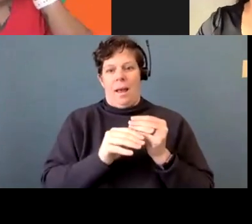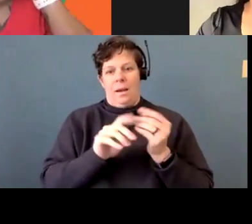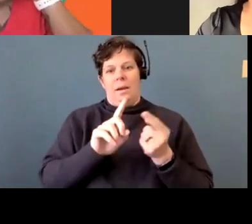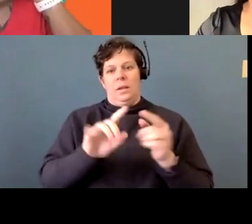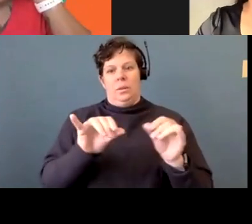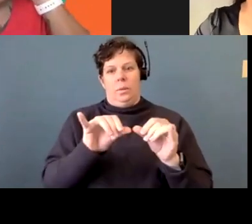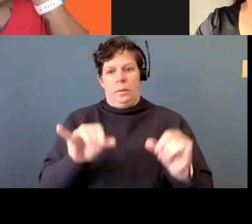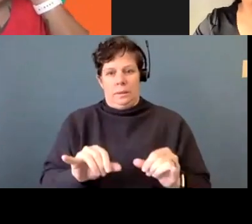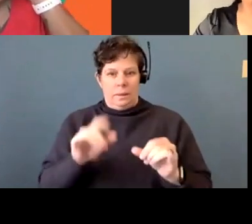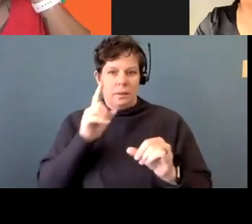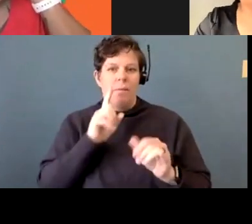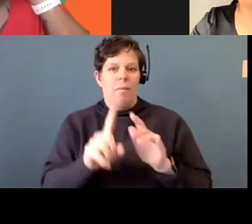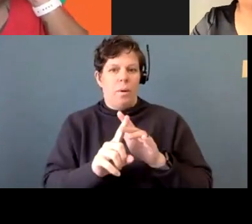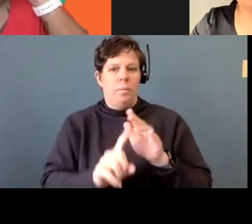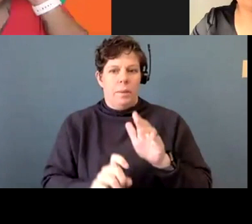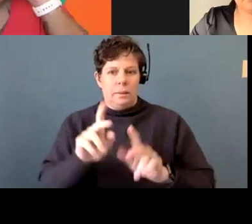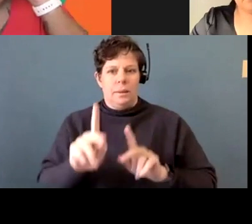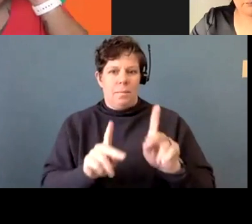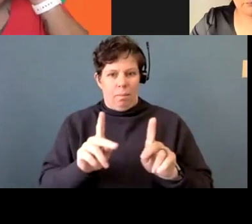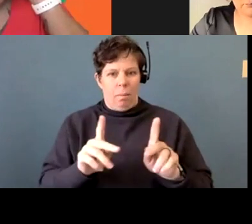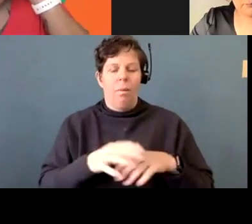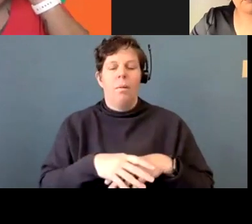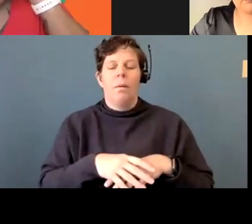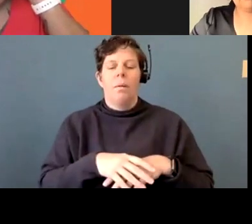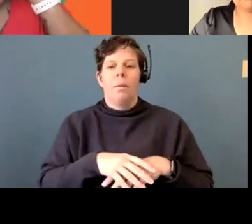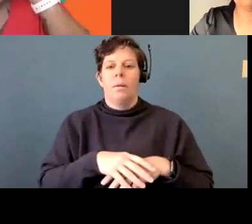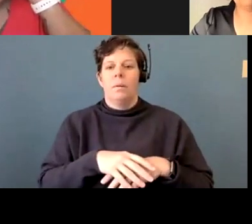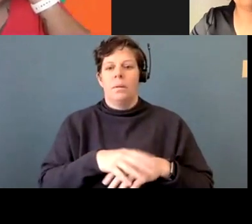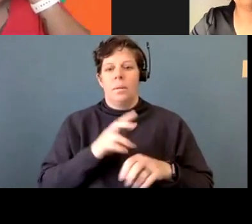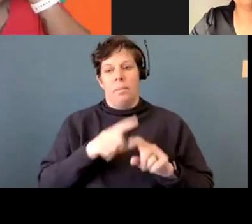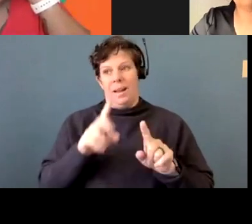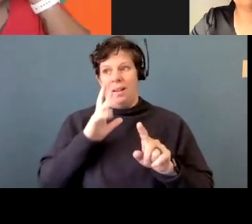but no, it's been a tough road